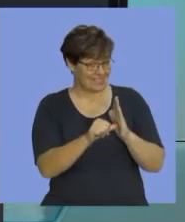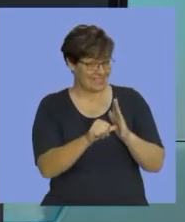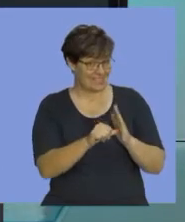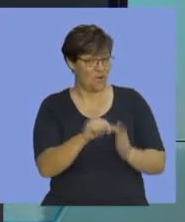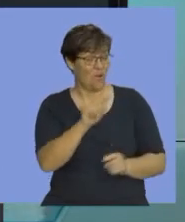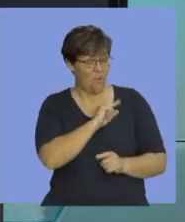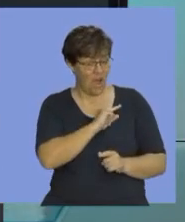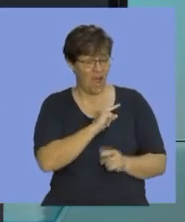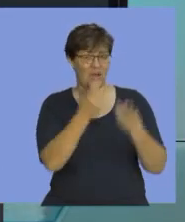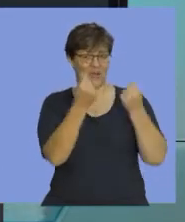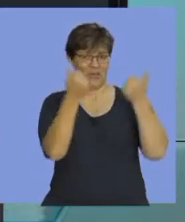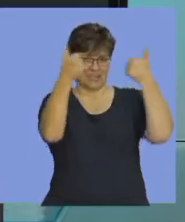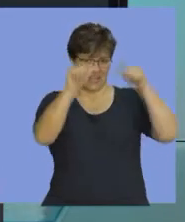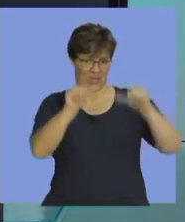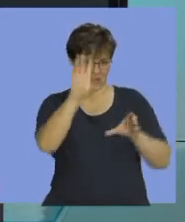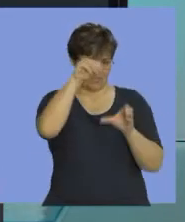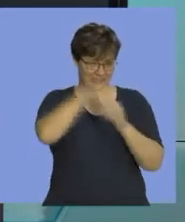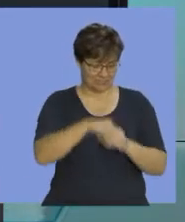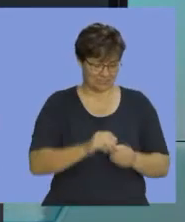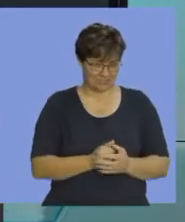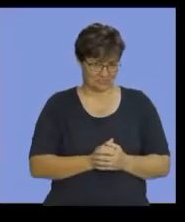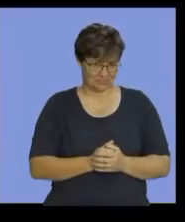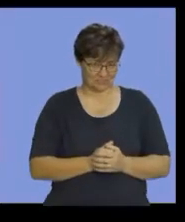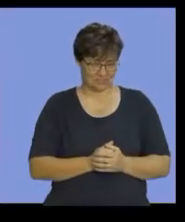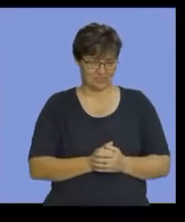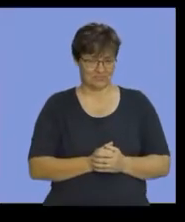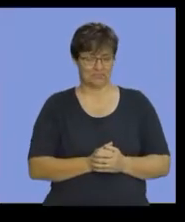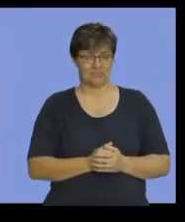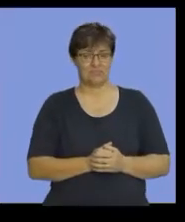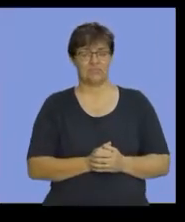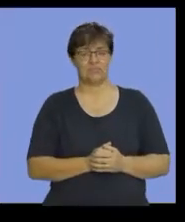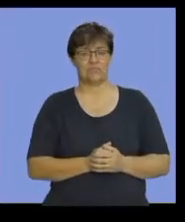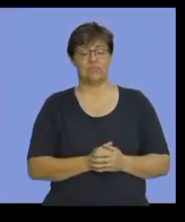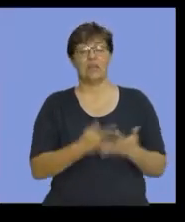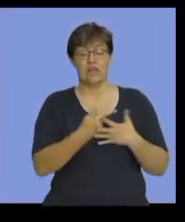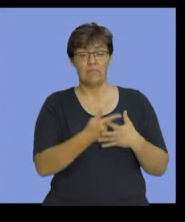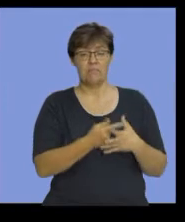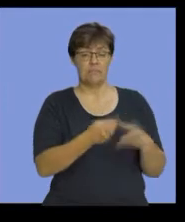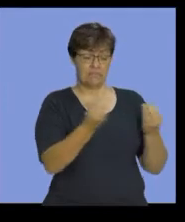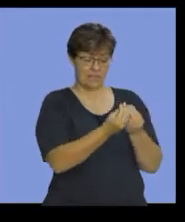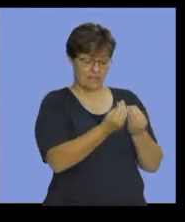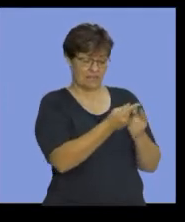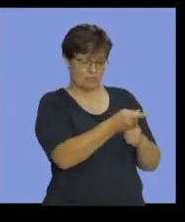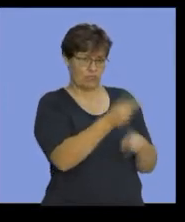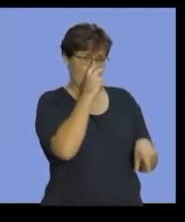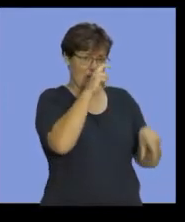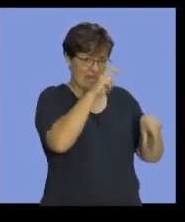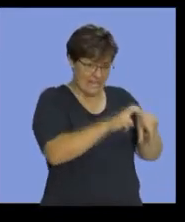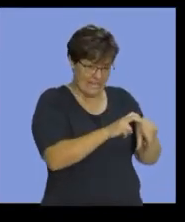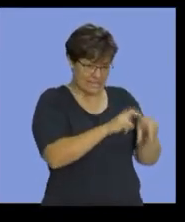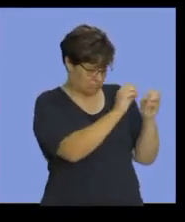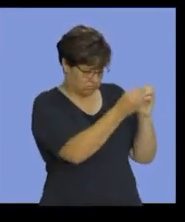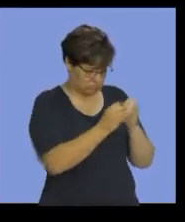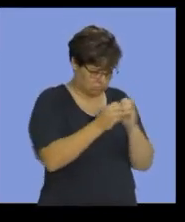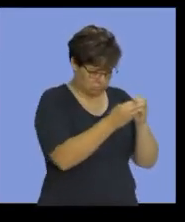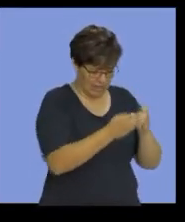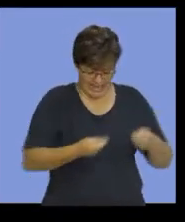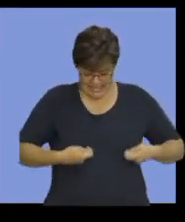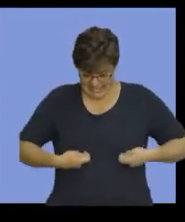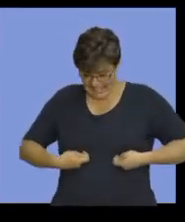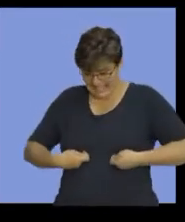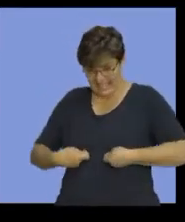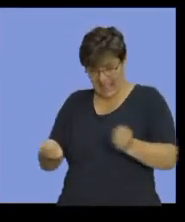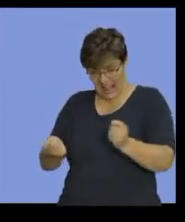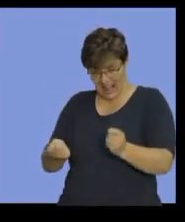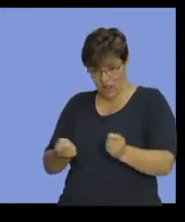comes to cost accounting. Here goes. The number of goods that we need to make and sell